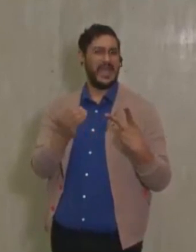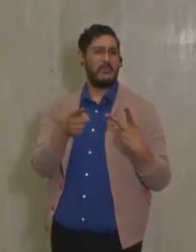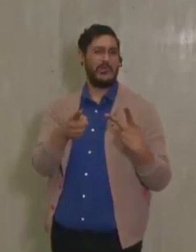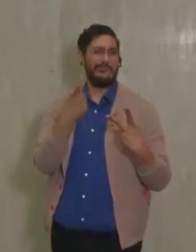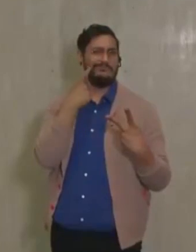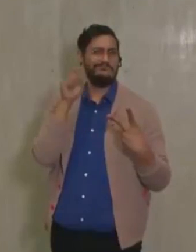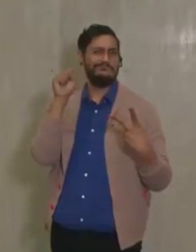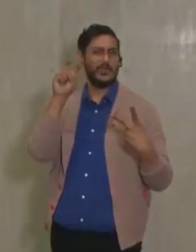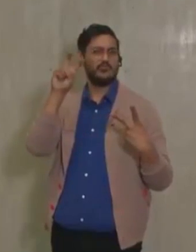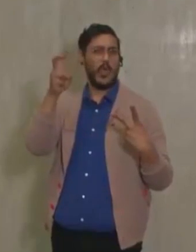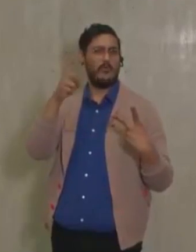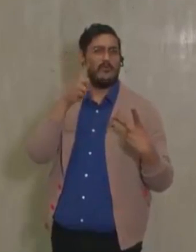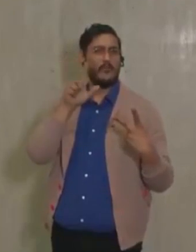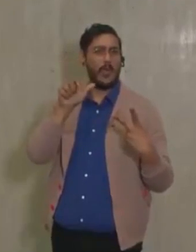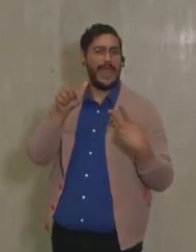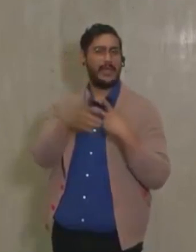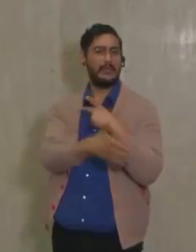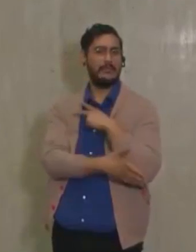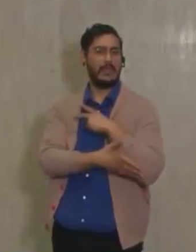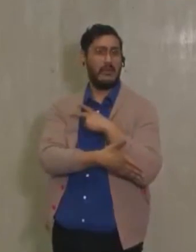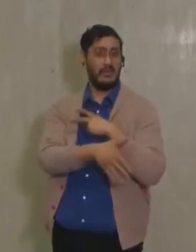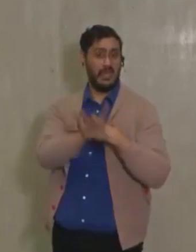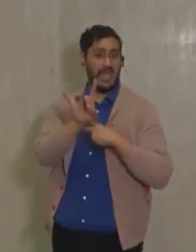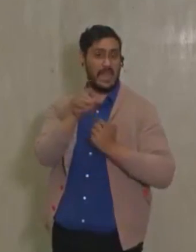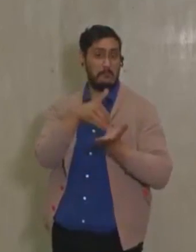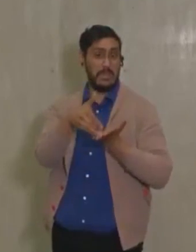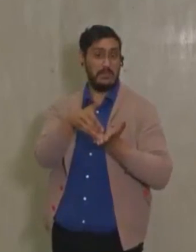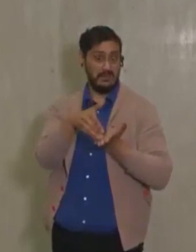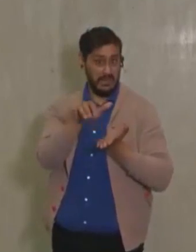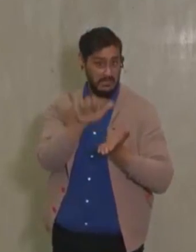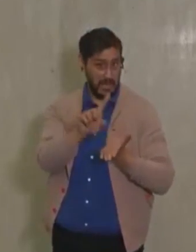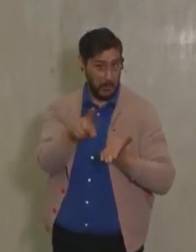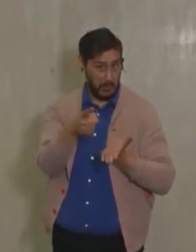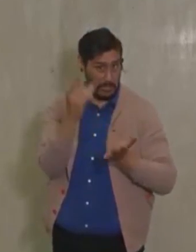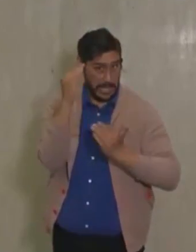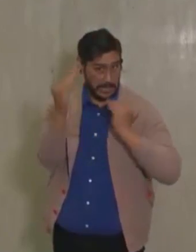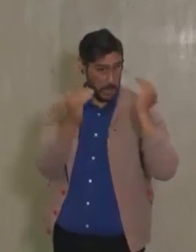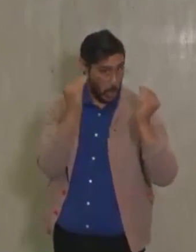population of L.A. County being 8 million. Is that because we're just looking at adults? Could you confirm that?